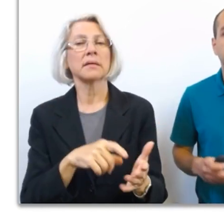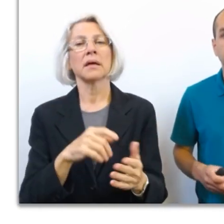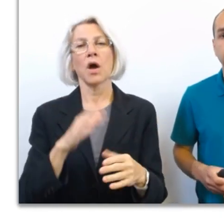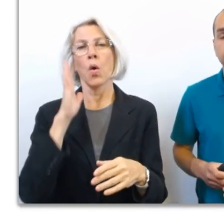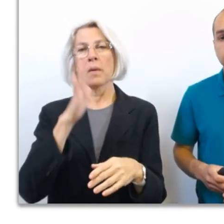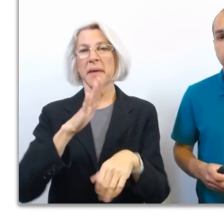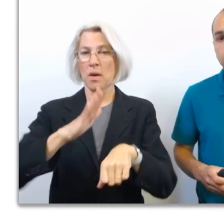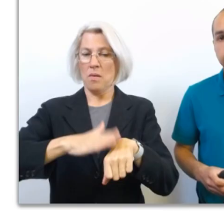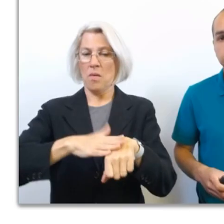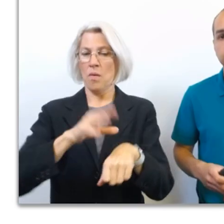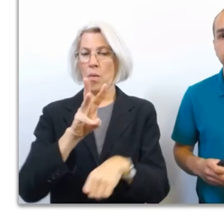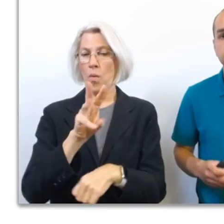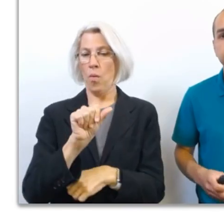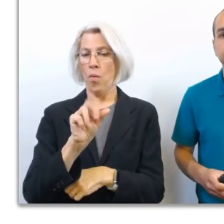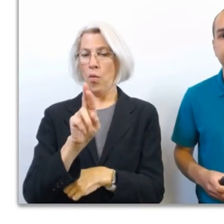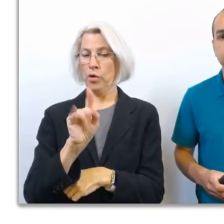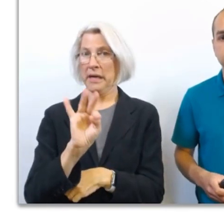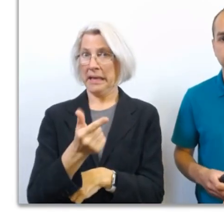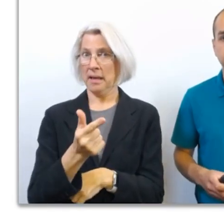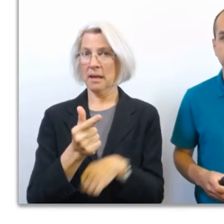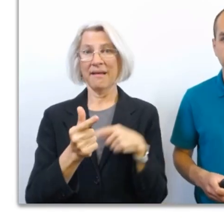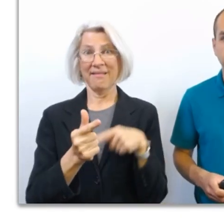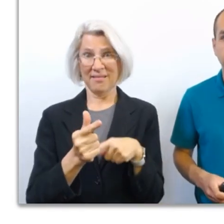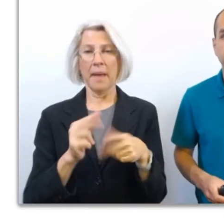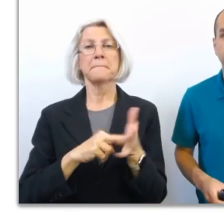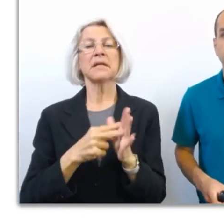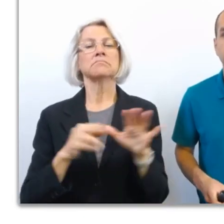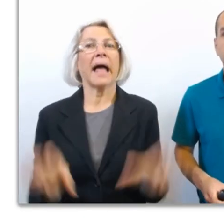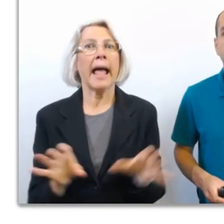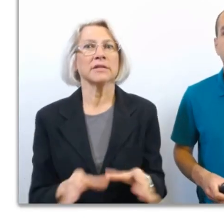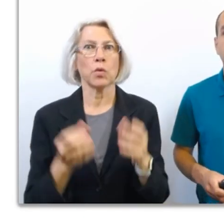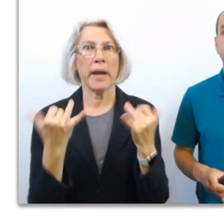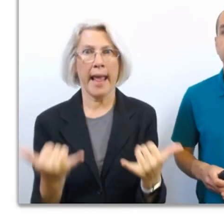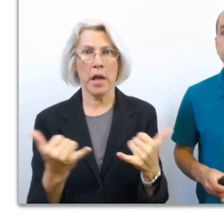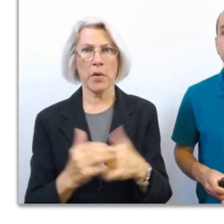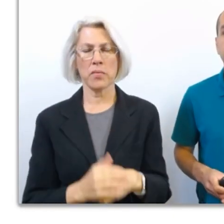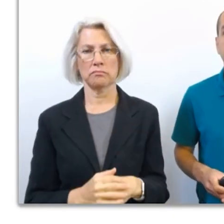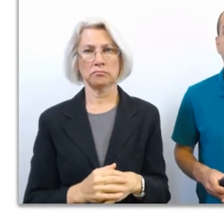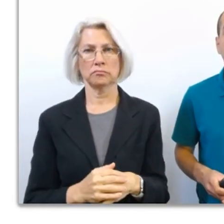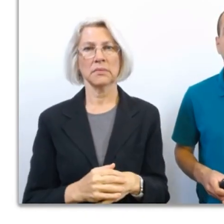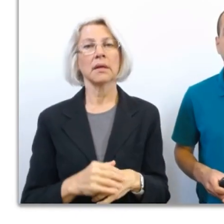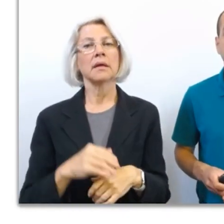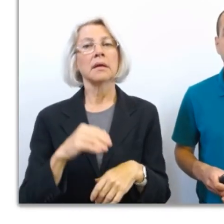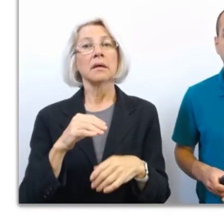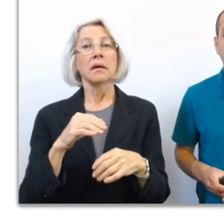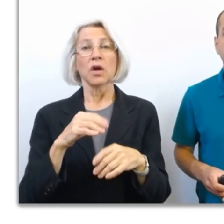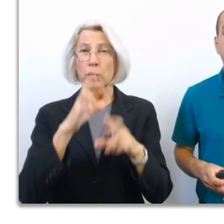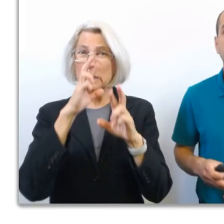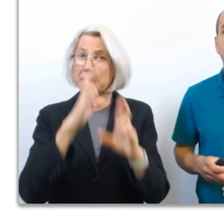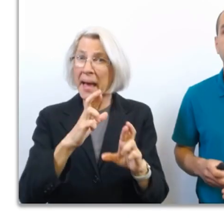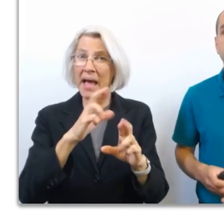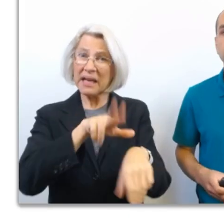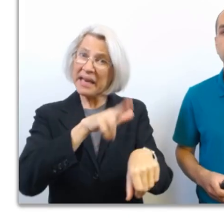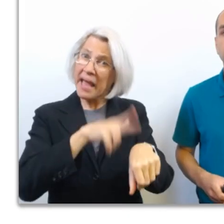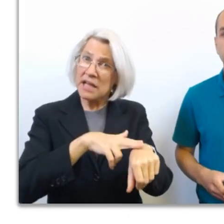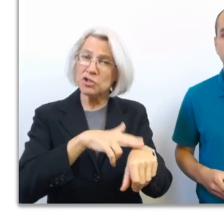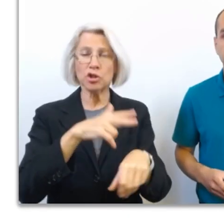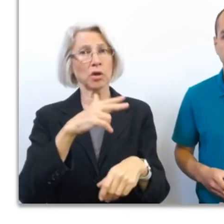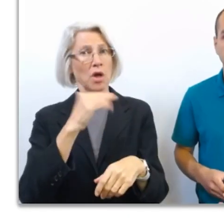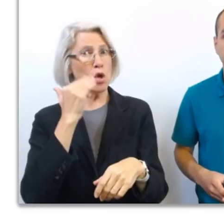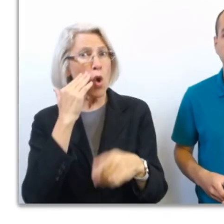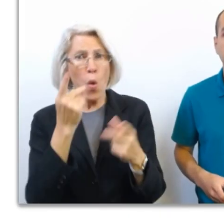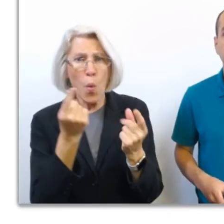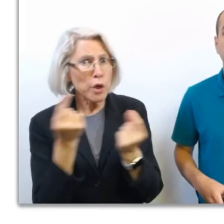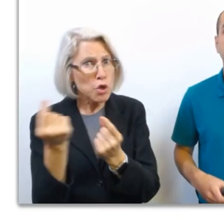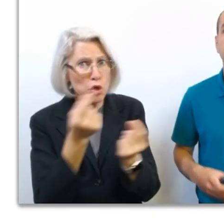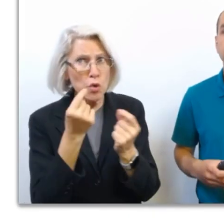If in the warning, take immediate action to protect yourself. Respecting the threats posed by nature and knowing what to do when one is heading